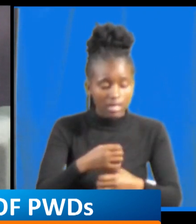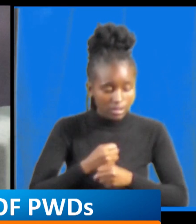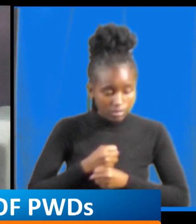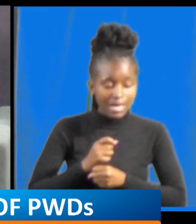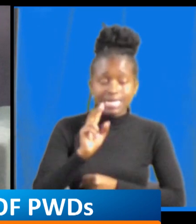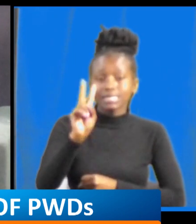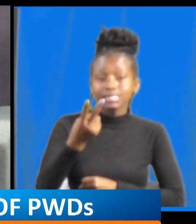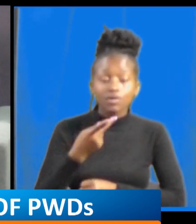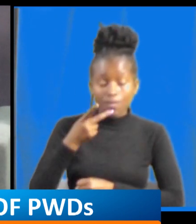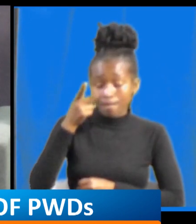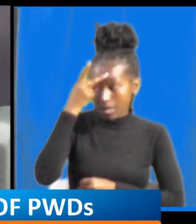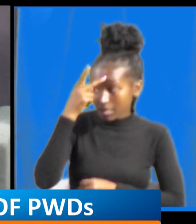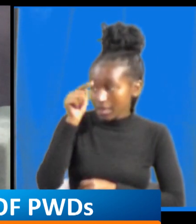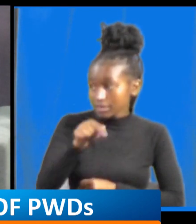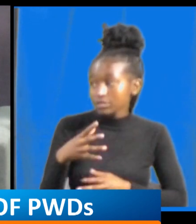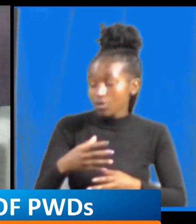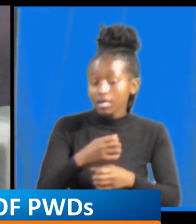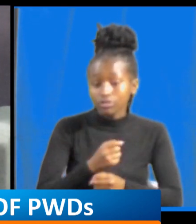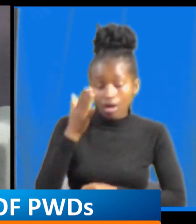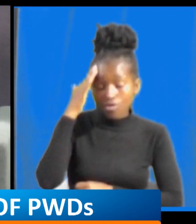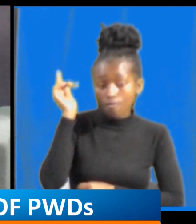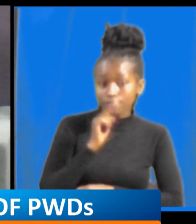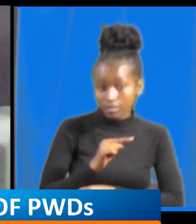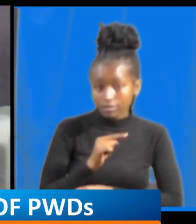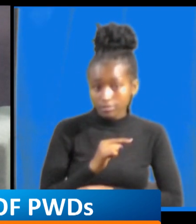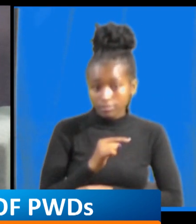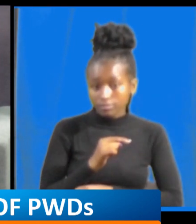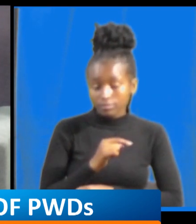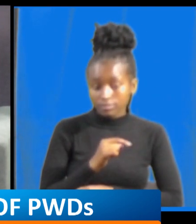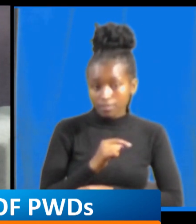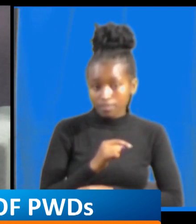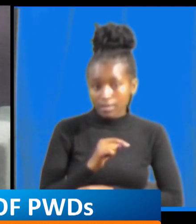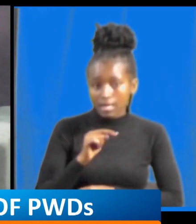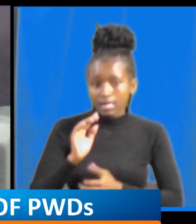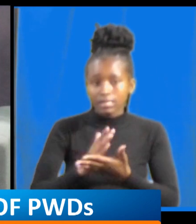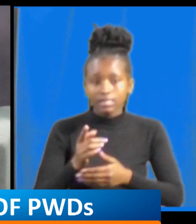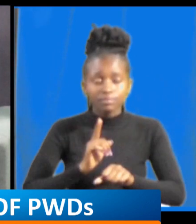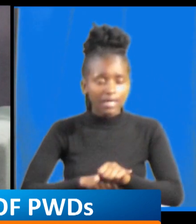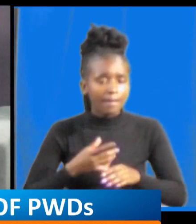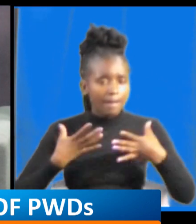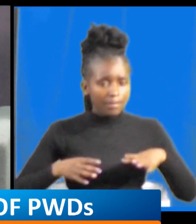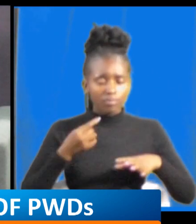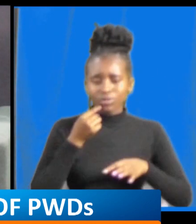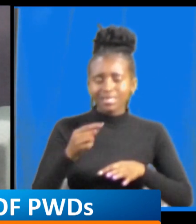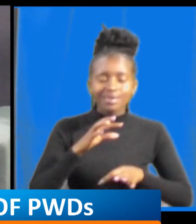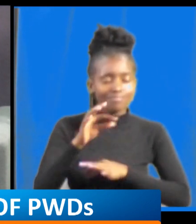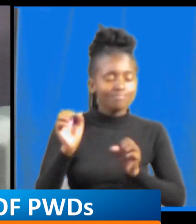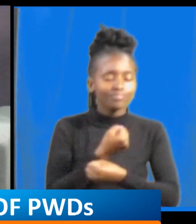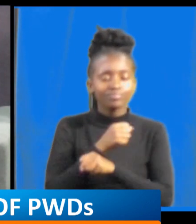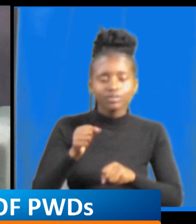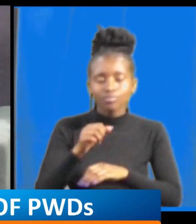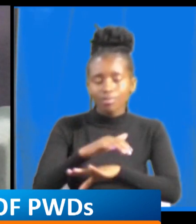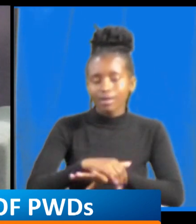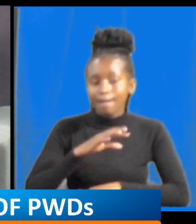an organization that i know so i've grown with it even if they say that there is nothing like perfection but i know